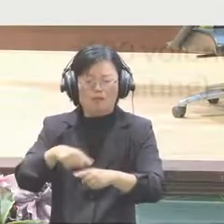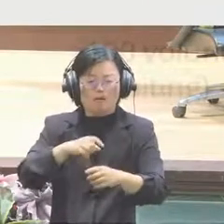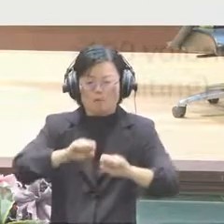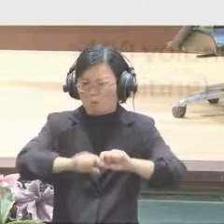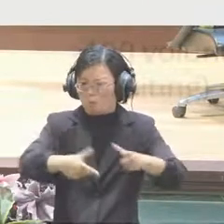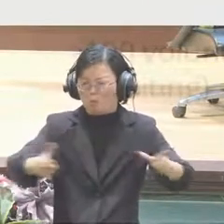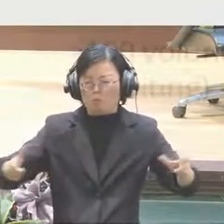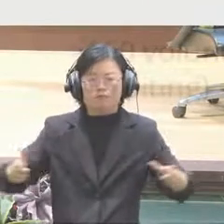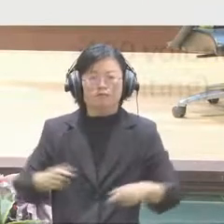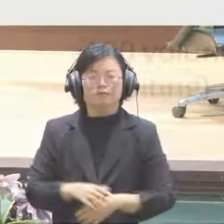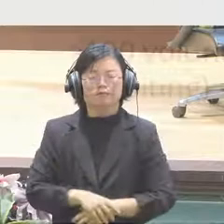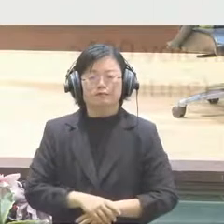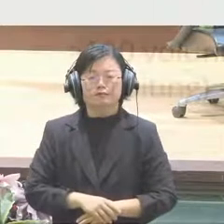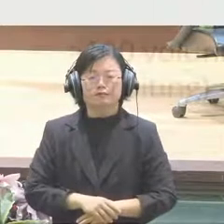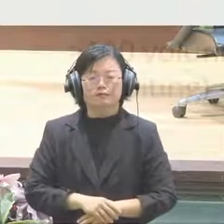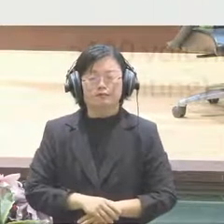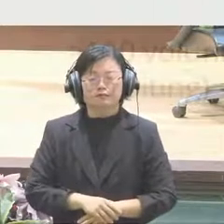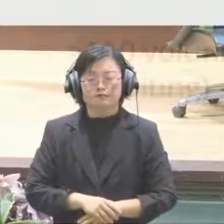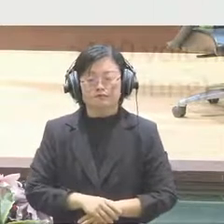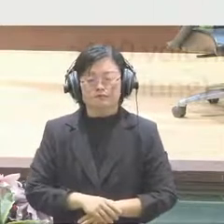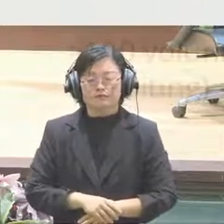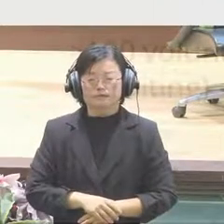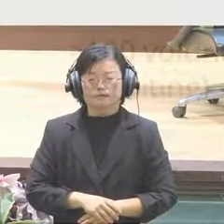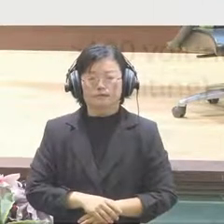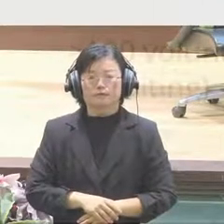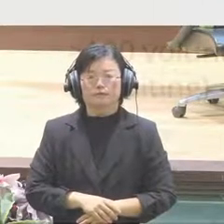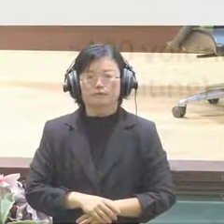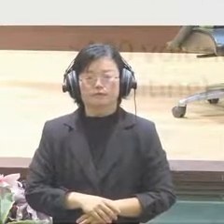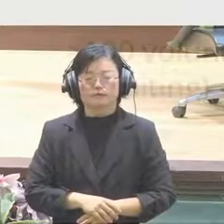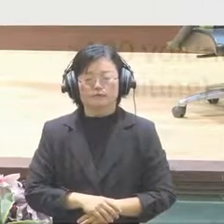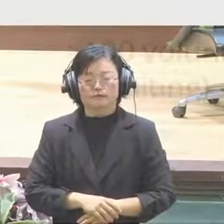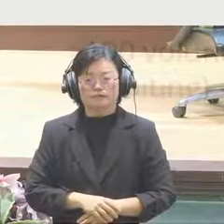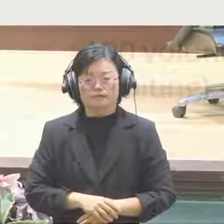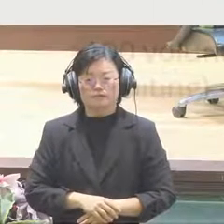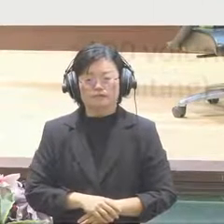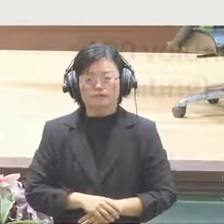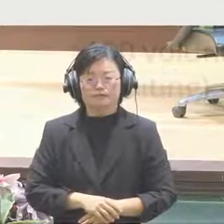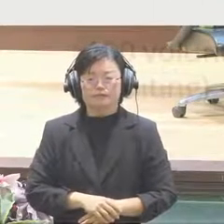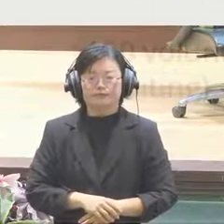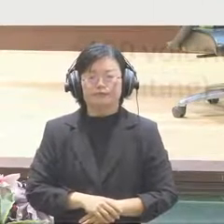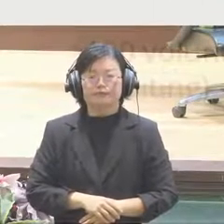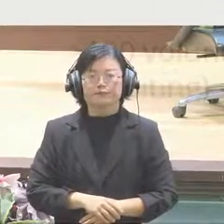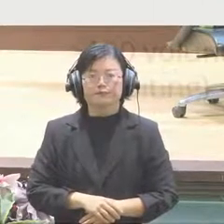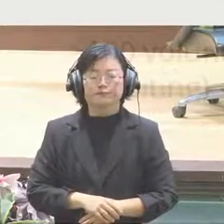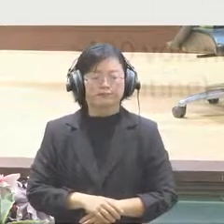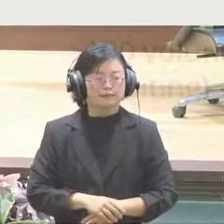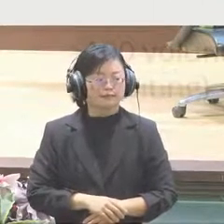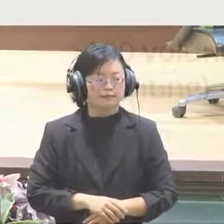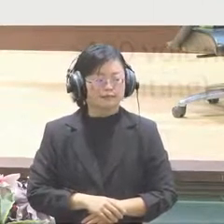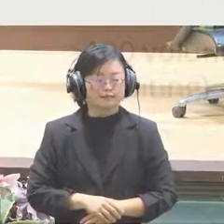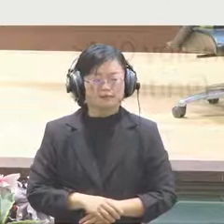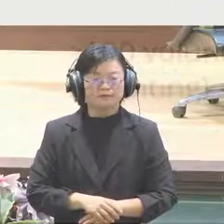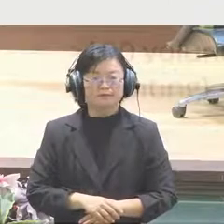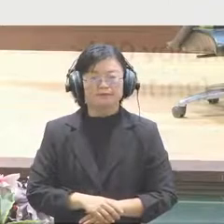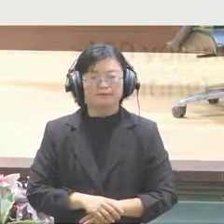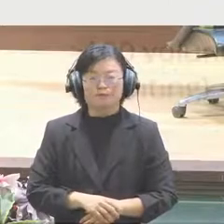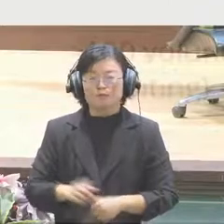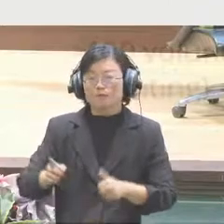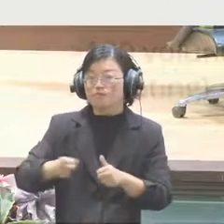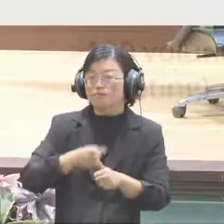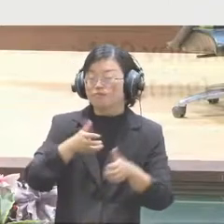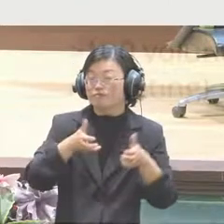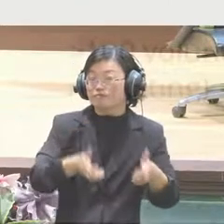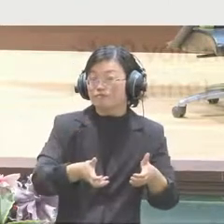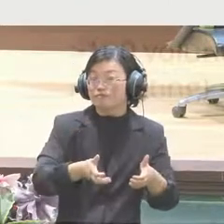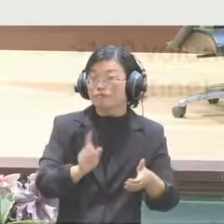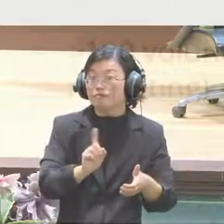with every social issues. And more importantly, there are volunteers who will participate